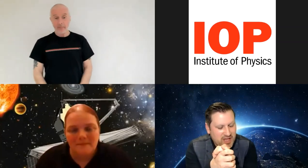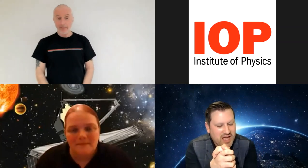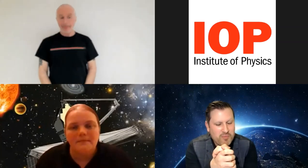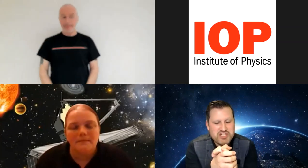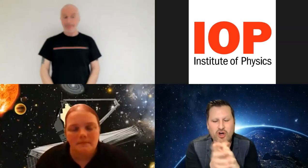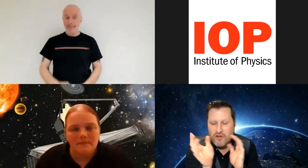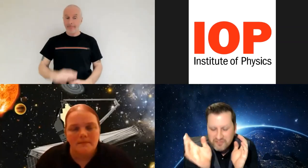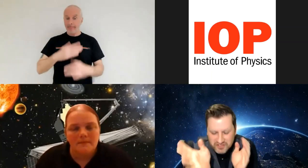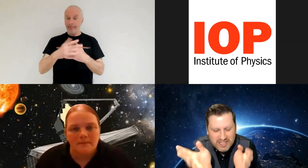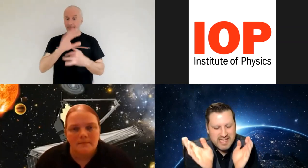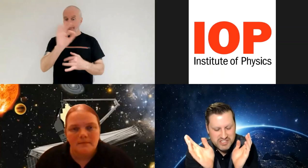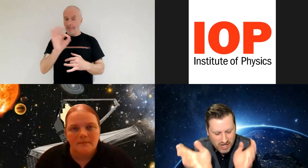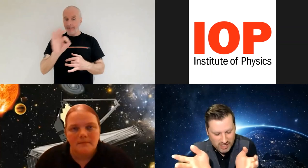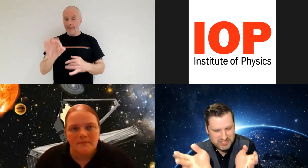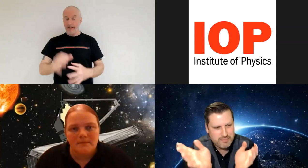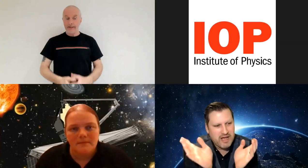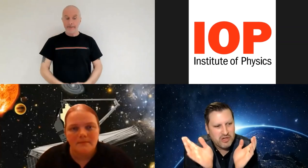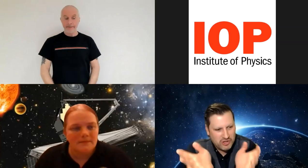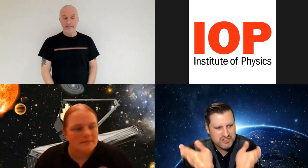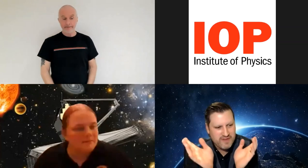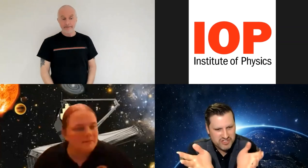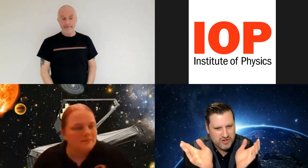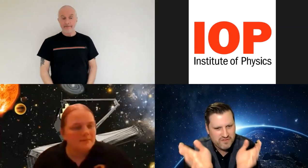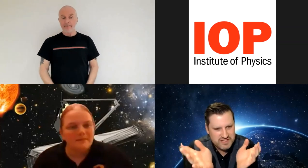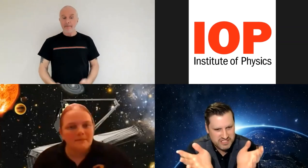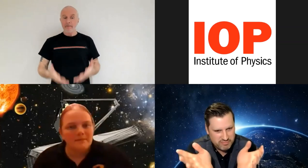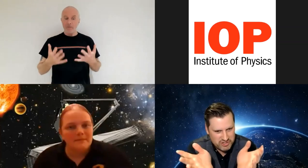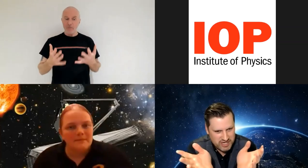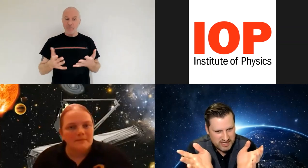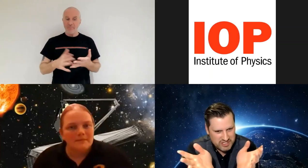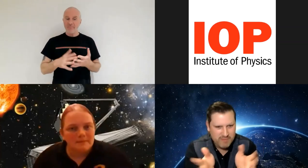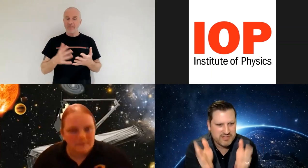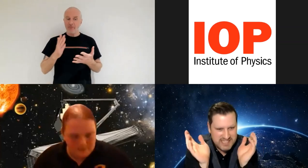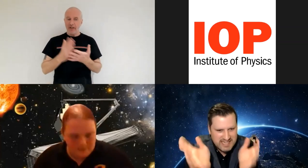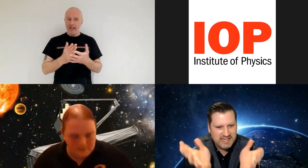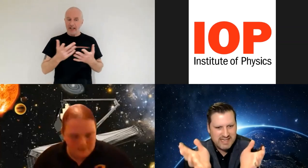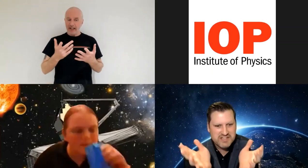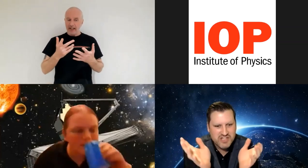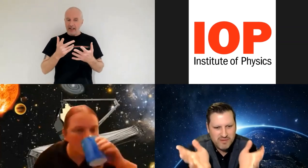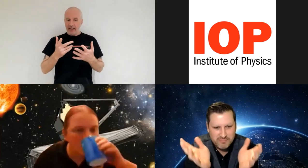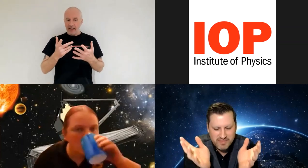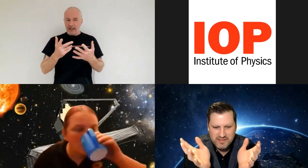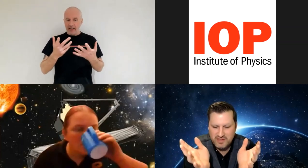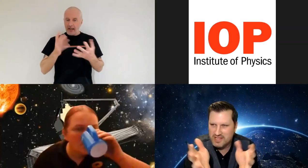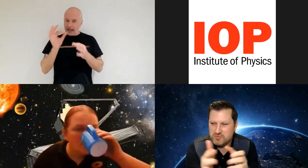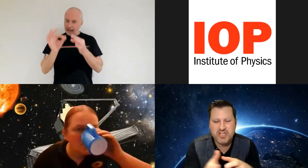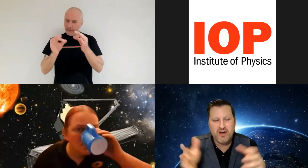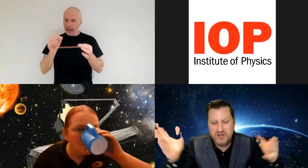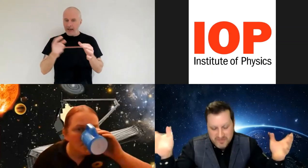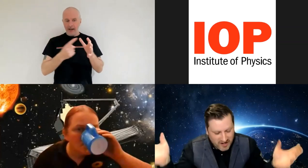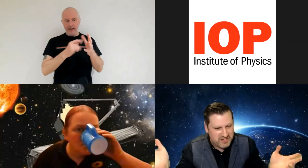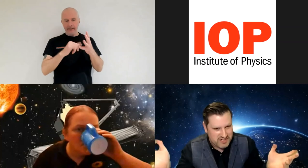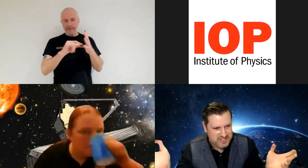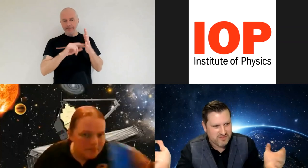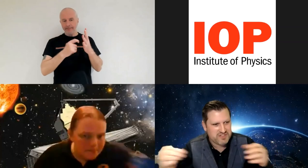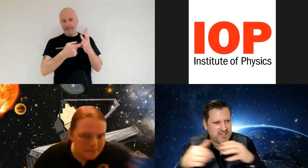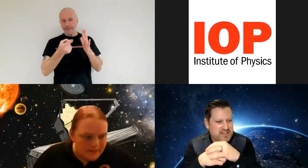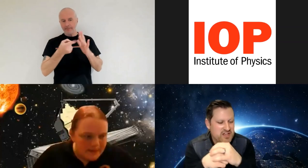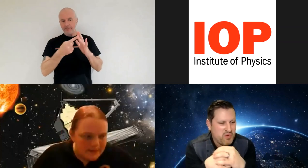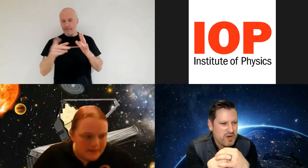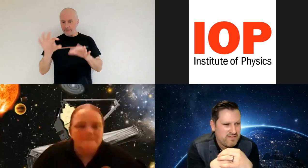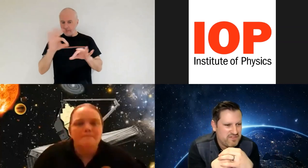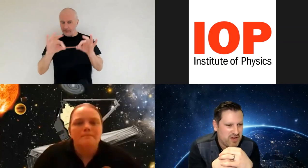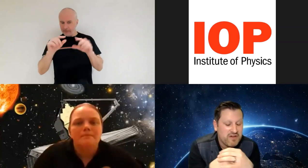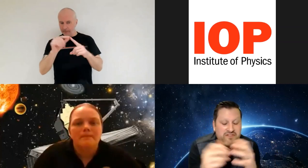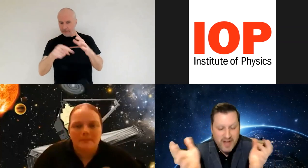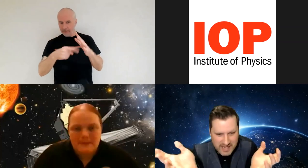which often gets asked about a lot of astrophysics projects particularly at a time as we currently find ourselves in